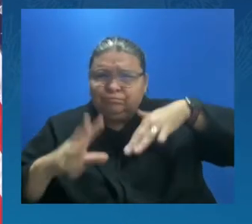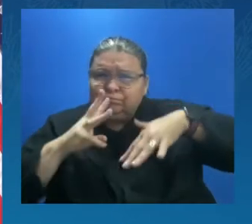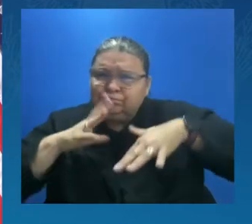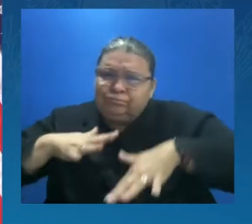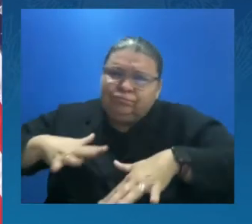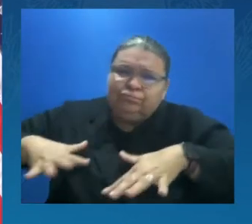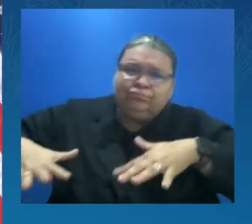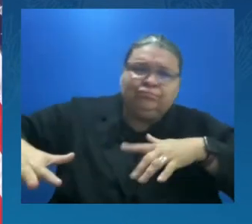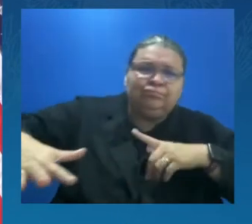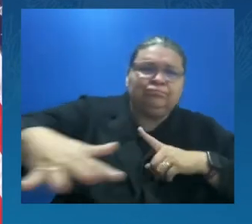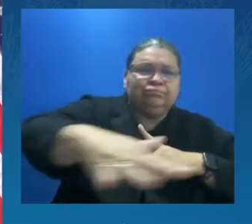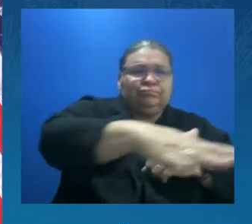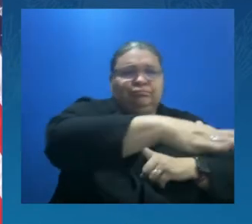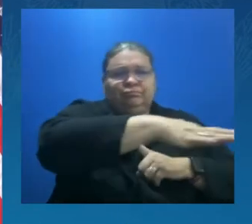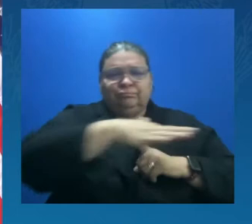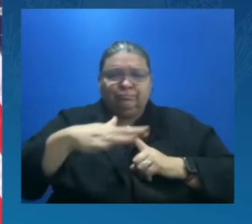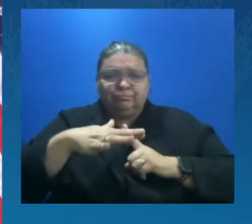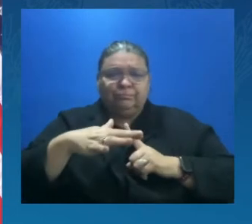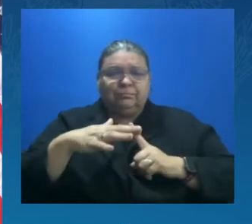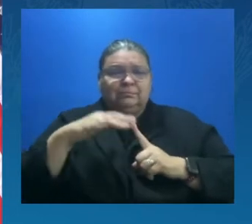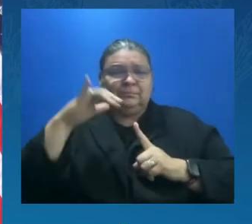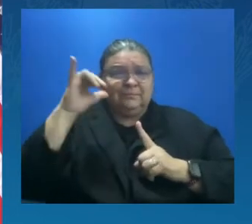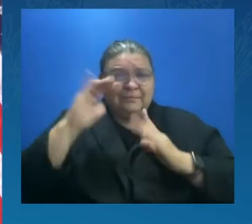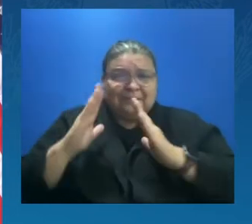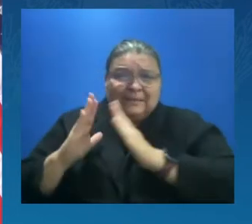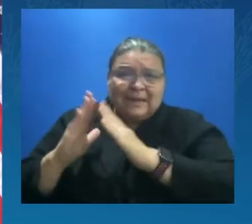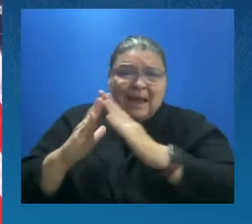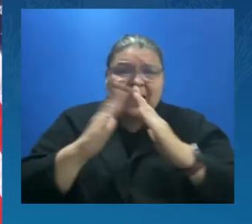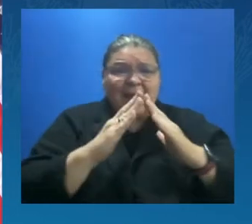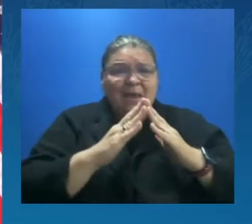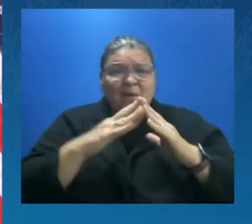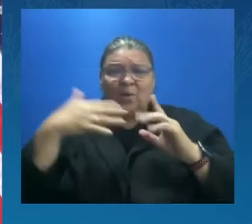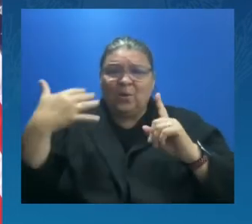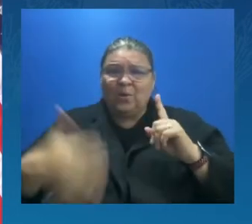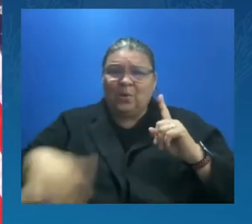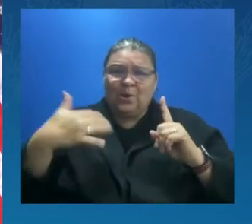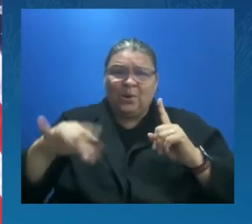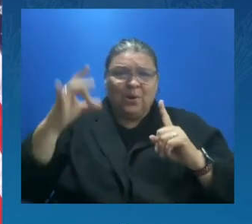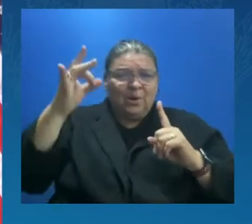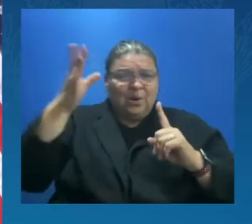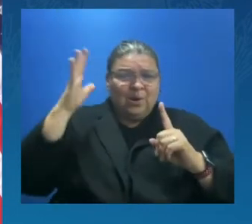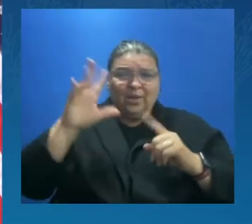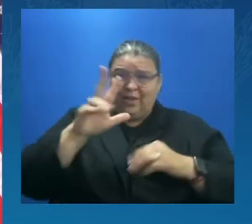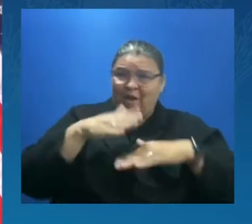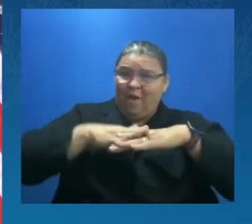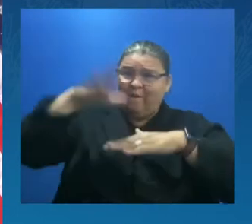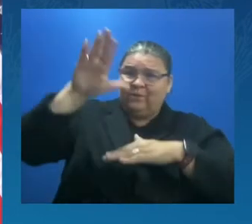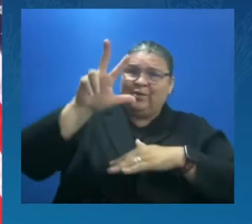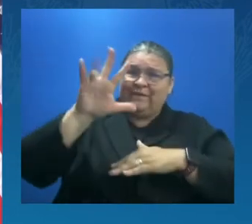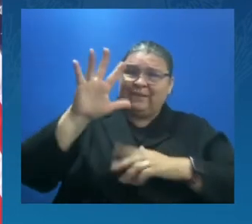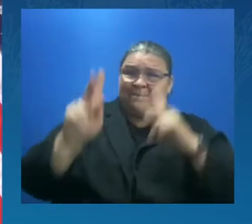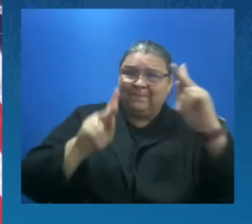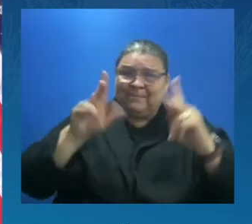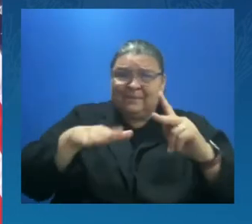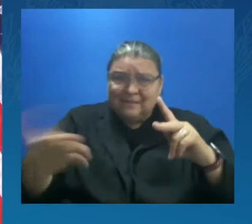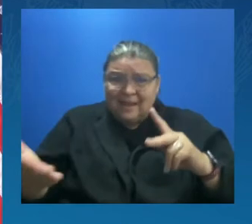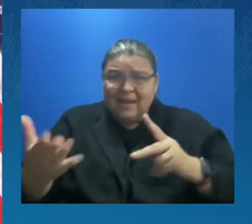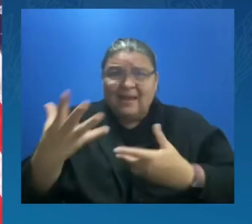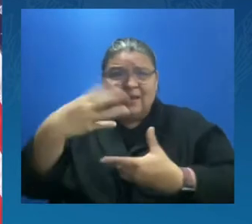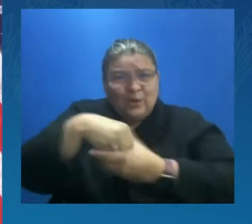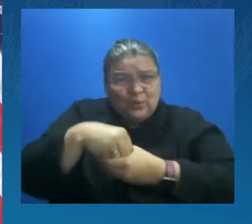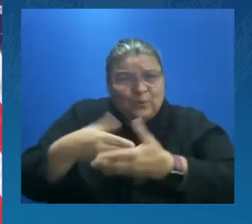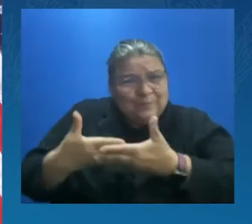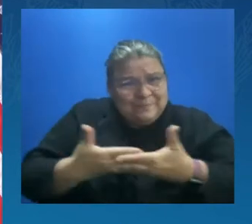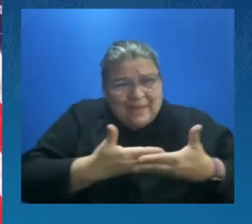dead, including babies, children, as has been reported, four